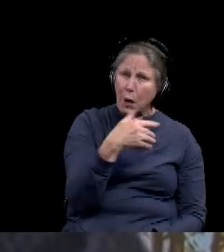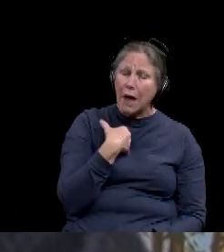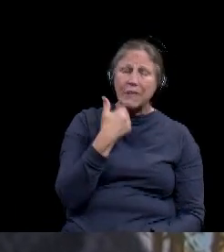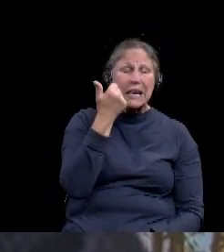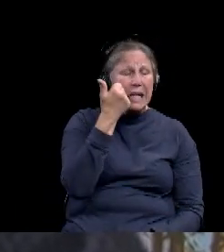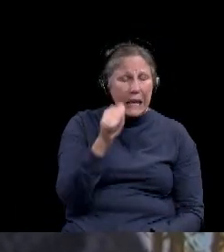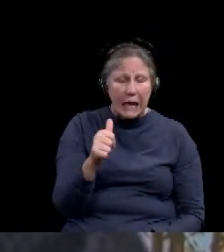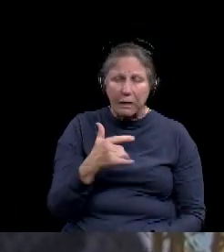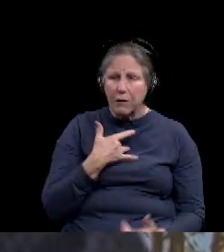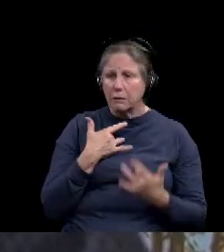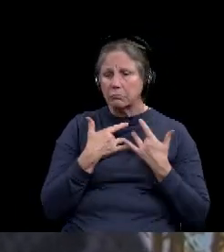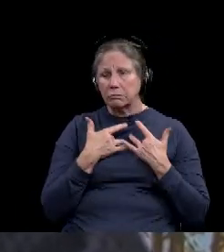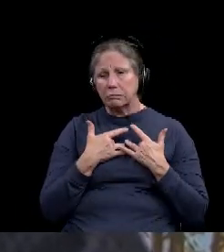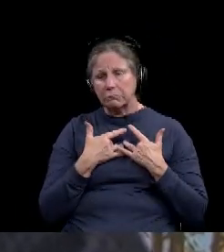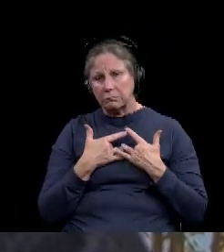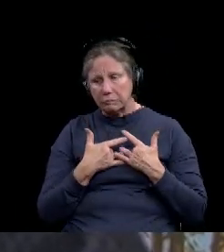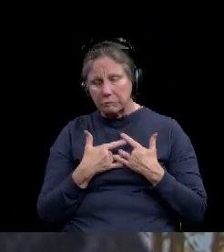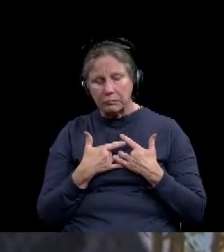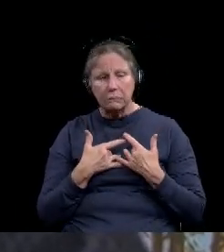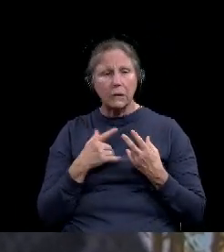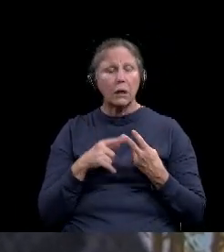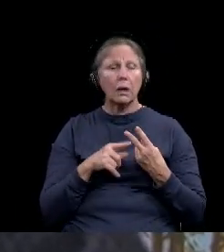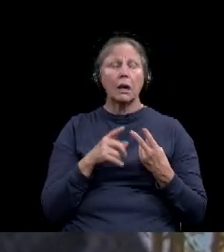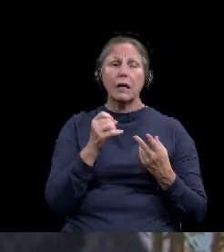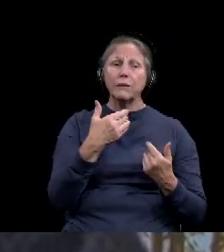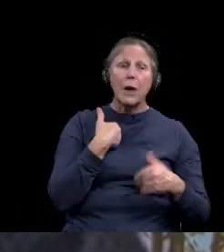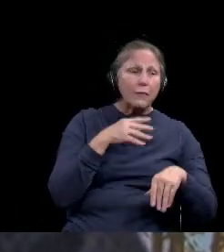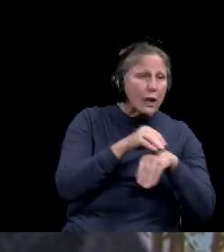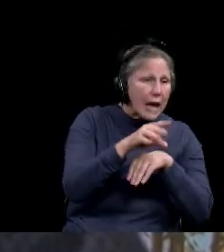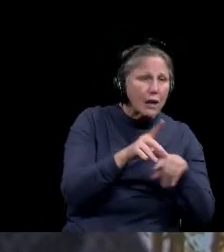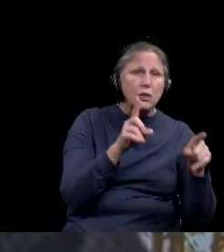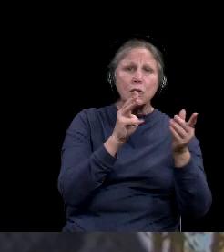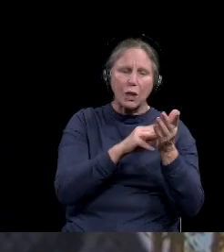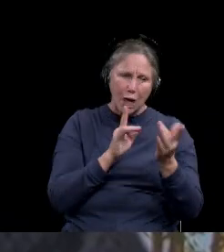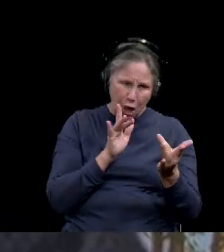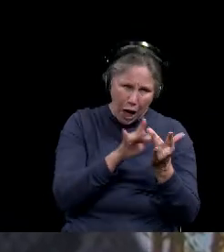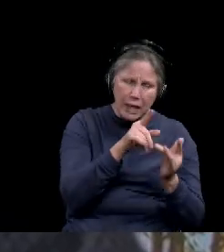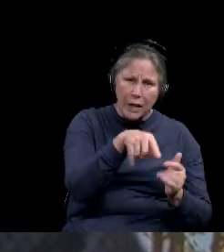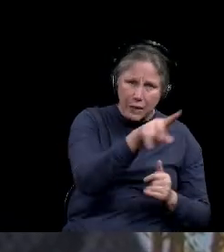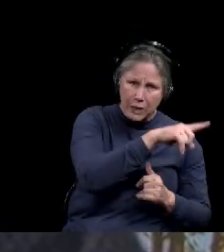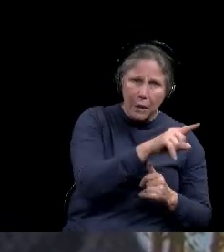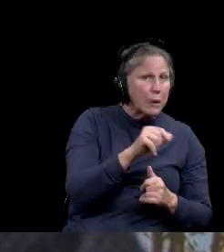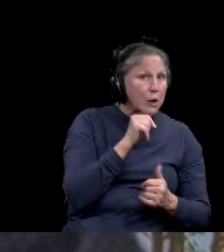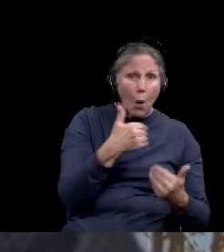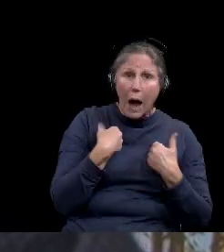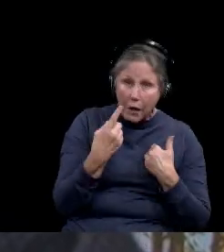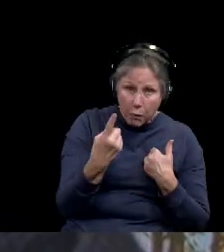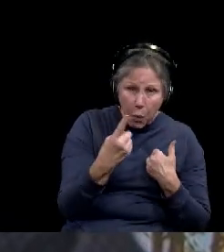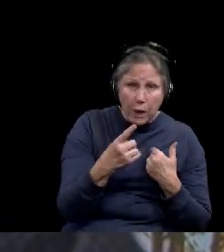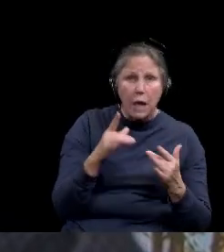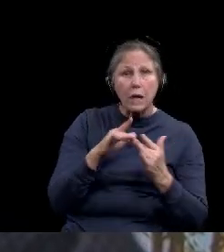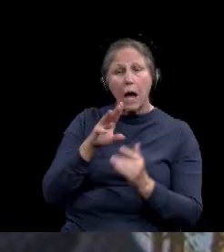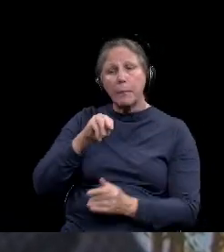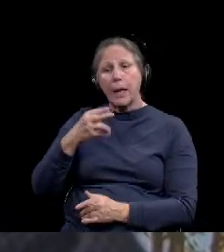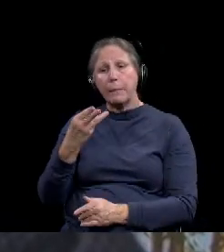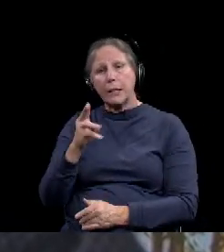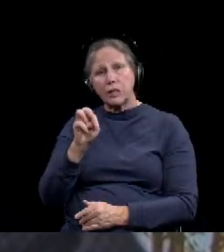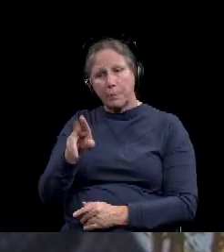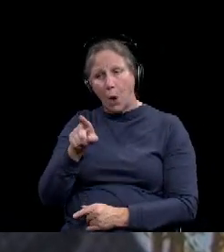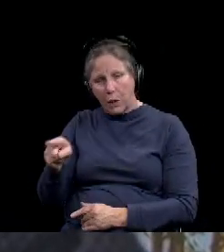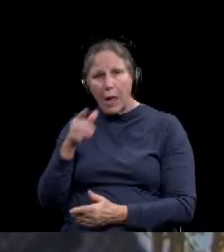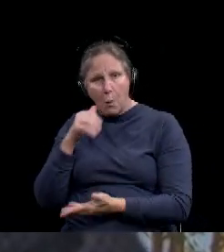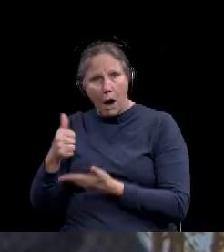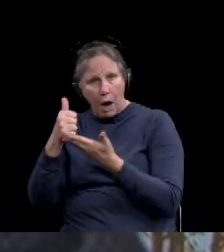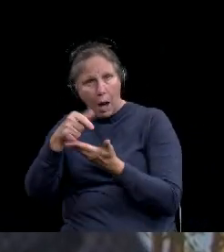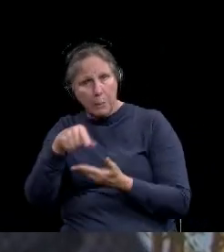like that, if you have a counselor or a provider, please get in touch with them. If you don't get in touch with MHMR, they can